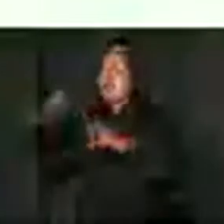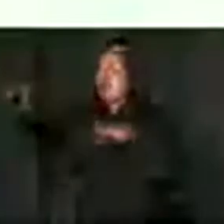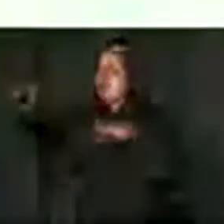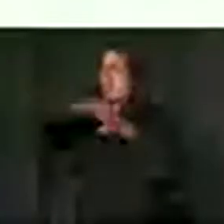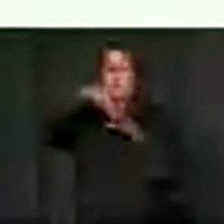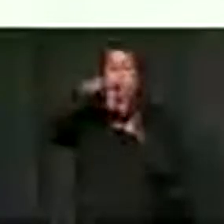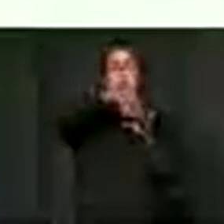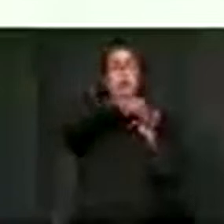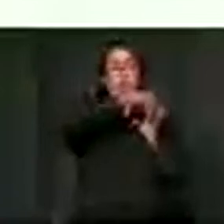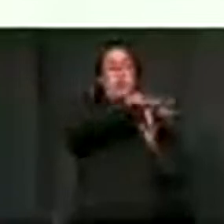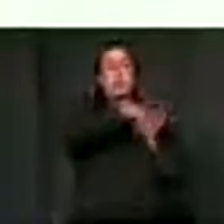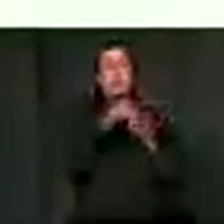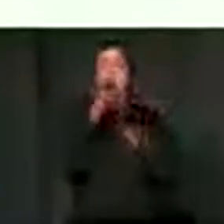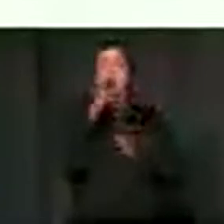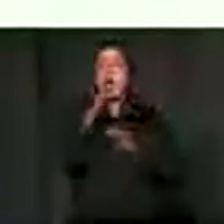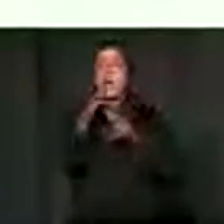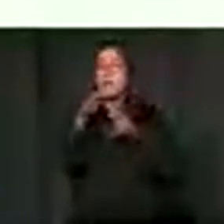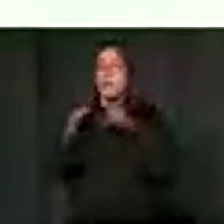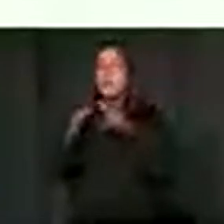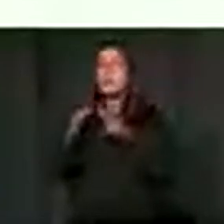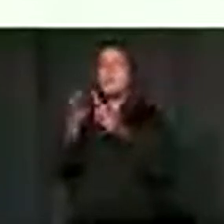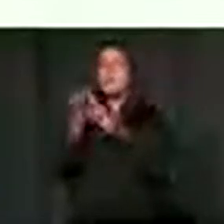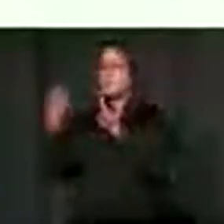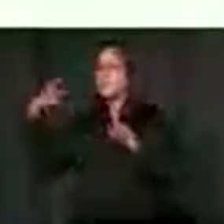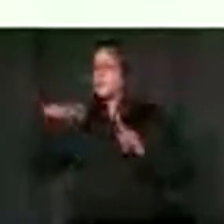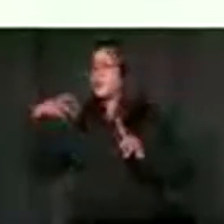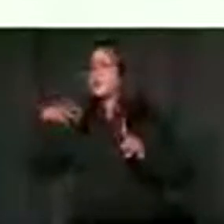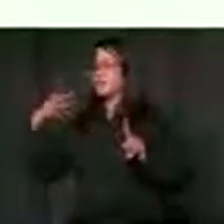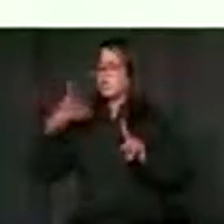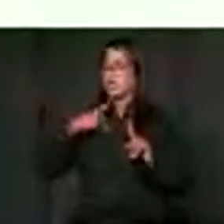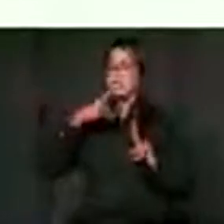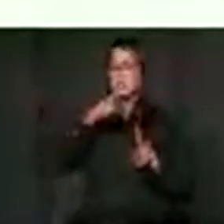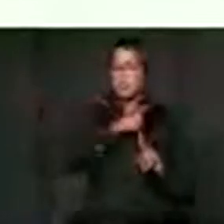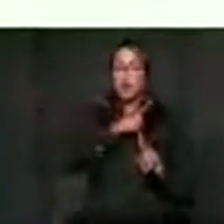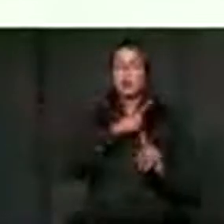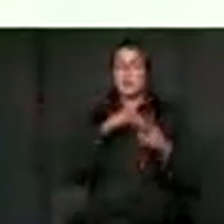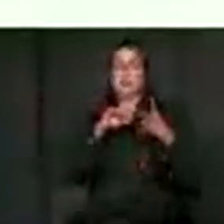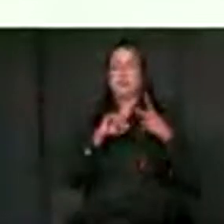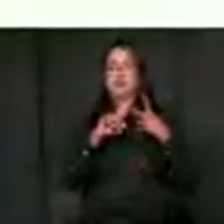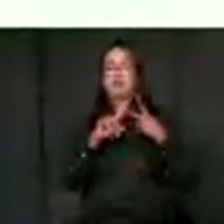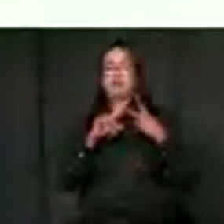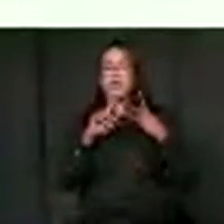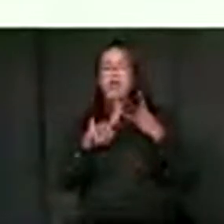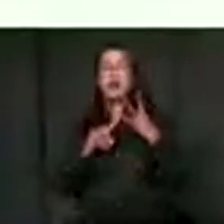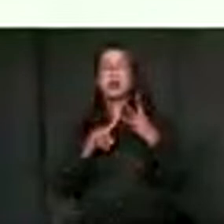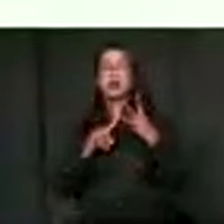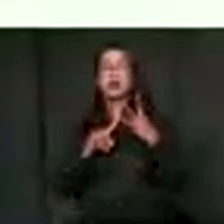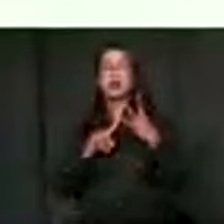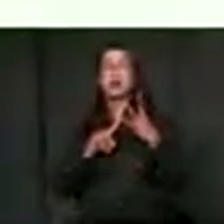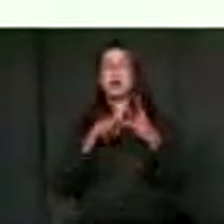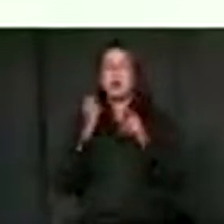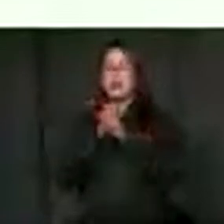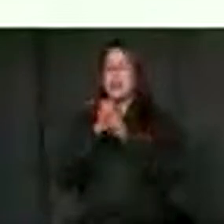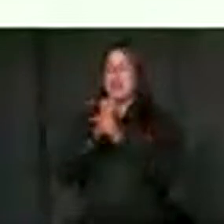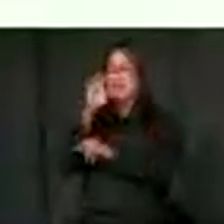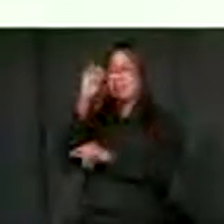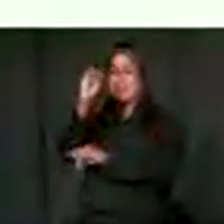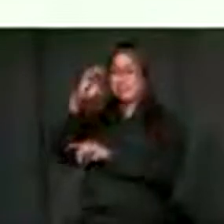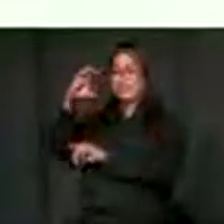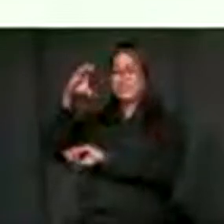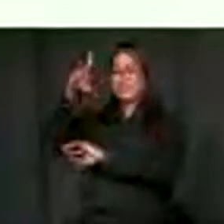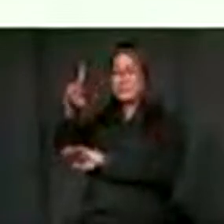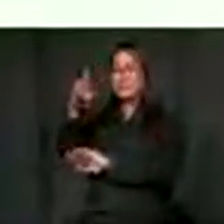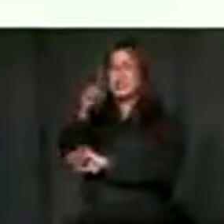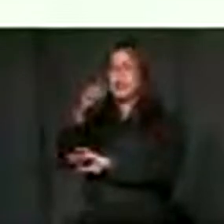we received from the Minister of Seychelles, Dr. Valentin, on ECD, making ECD compulsory